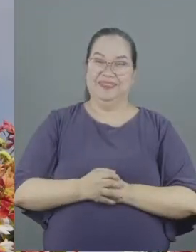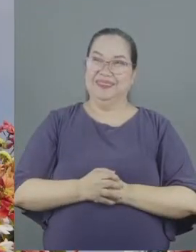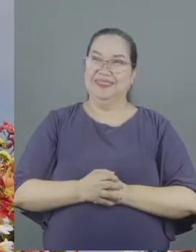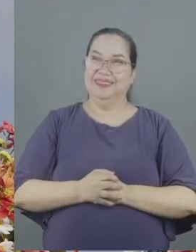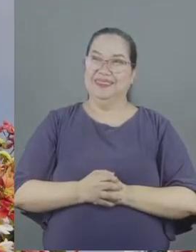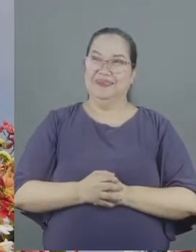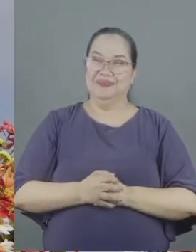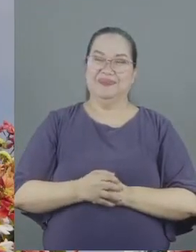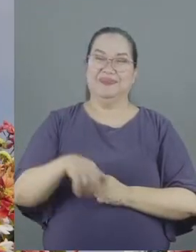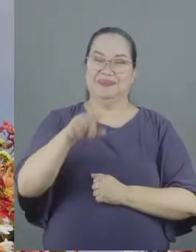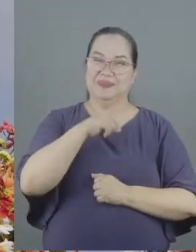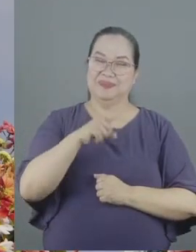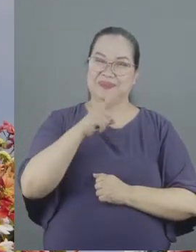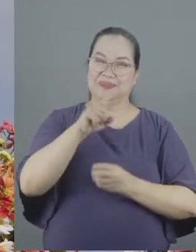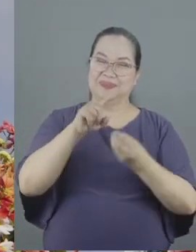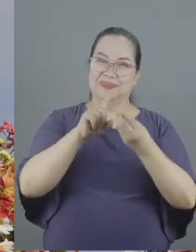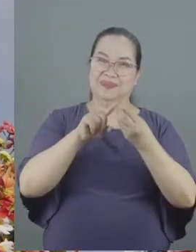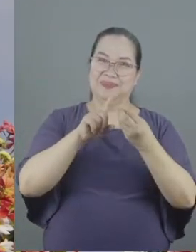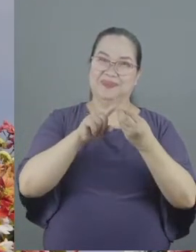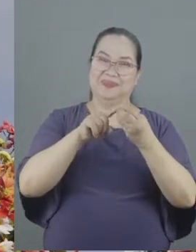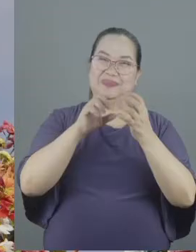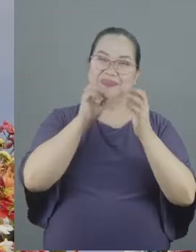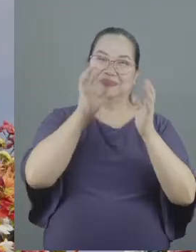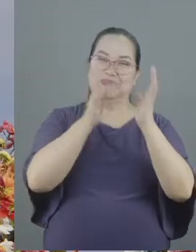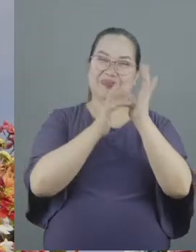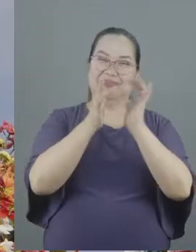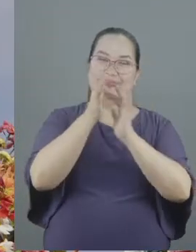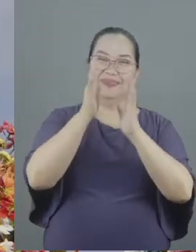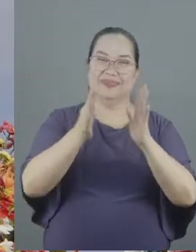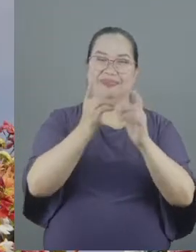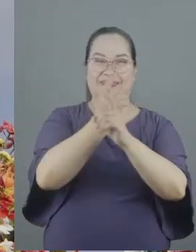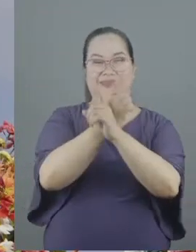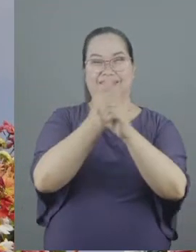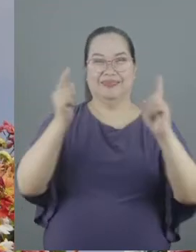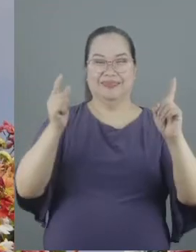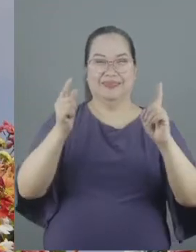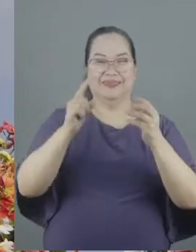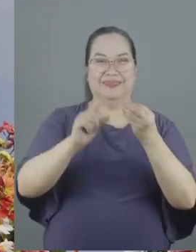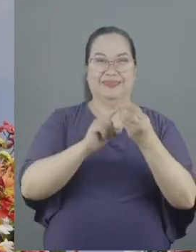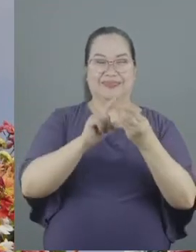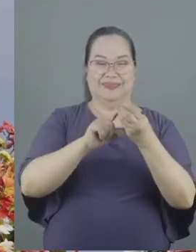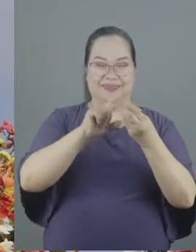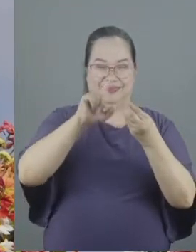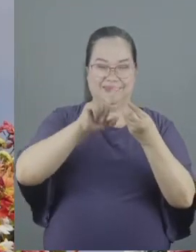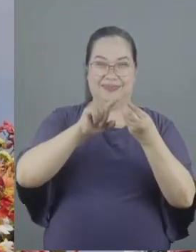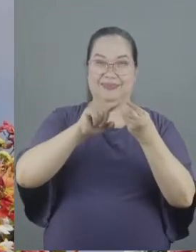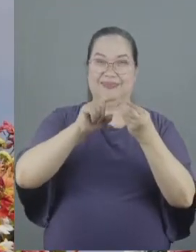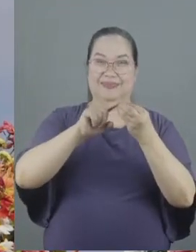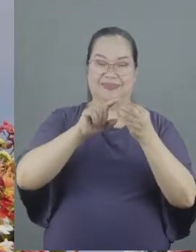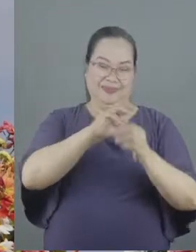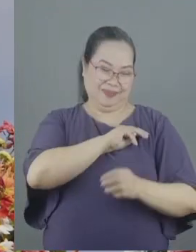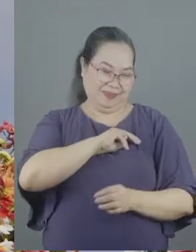we get divided about matters of Christian liberty and matters of moral indifference.